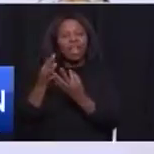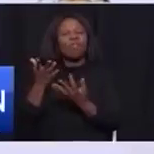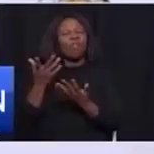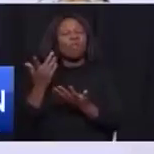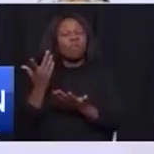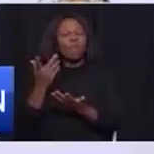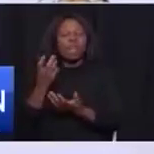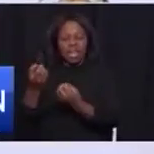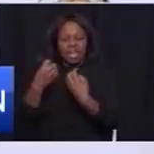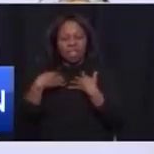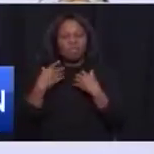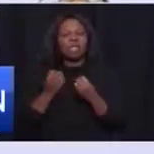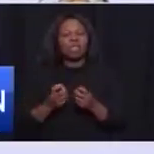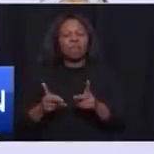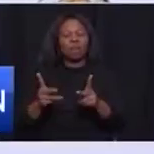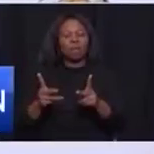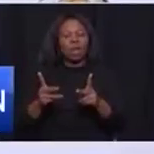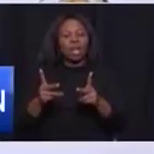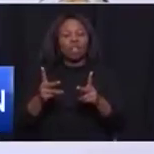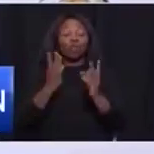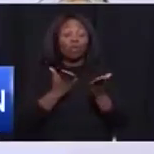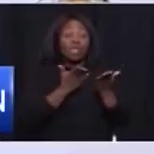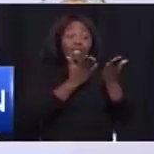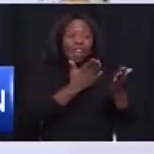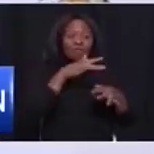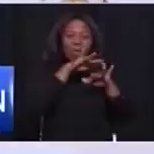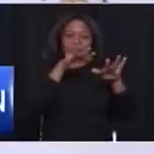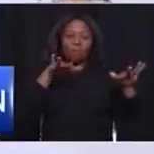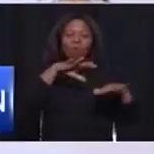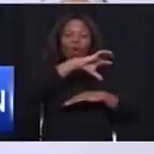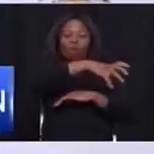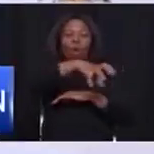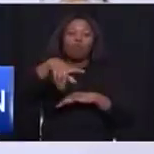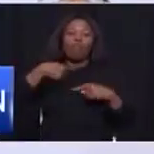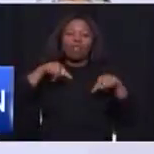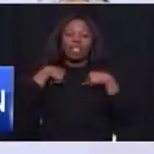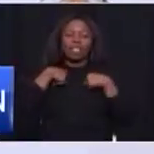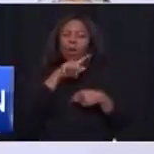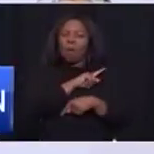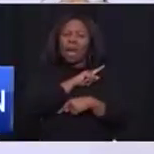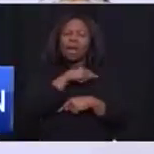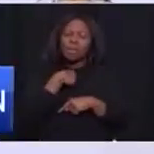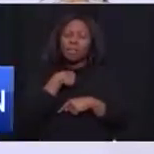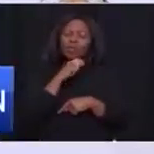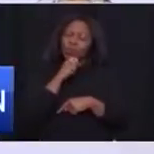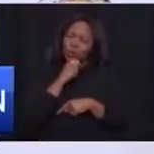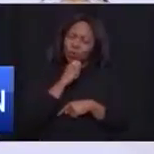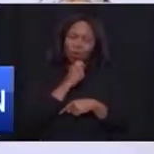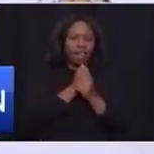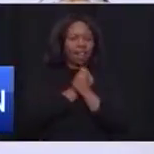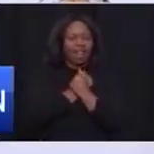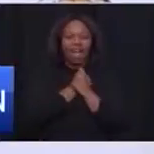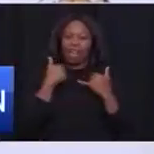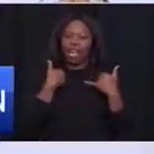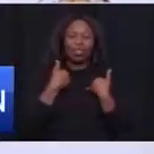to serve the people of our province because this is something something I truly love and truly enjoy